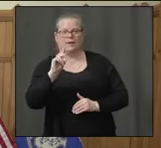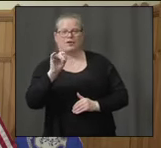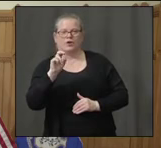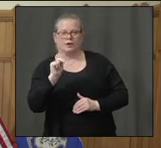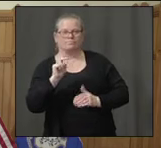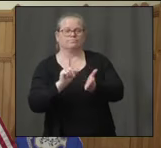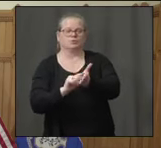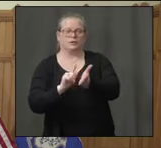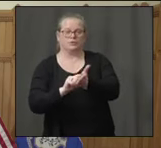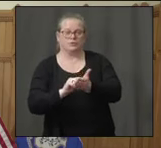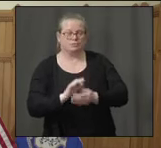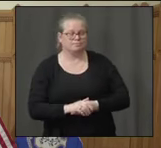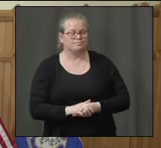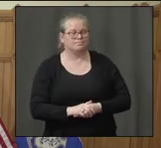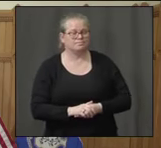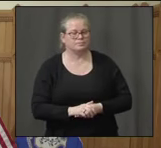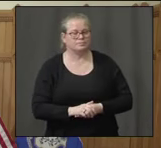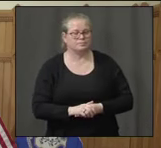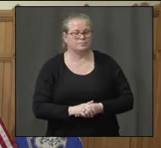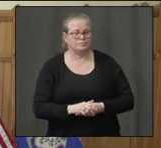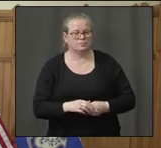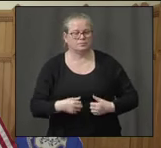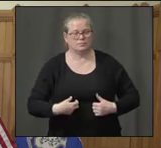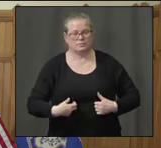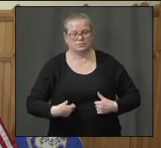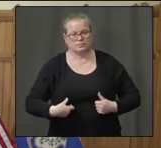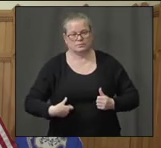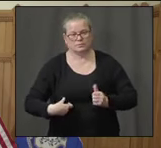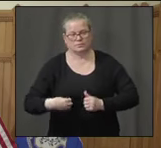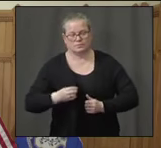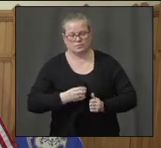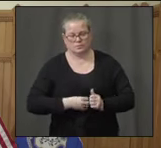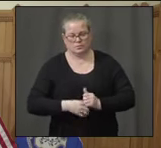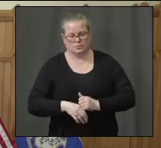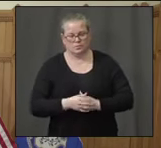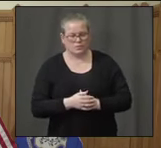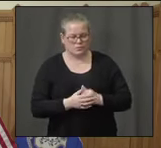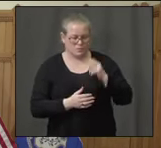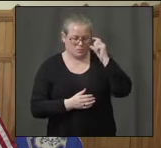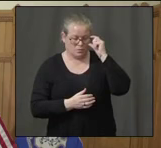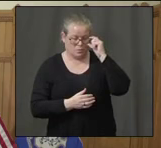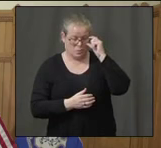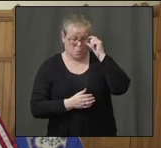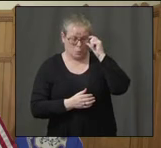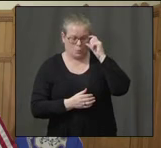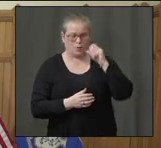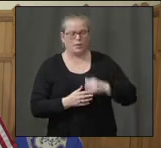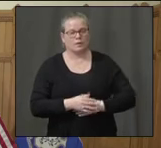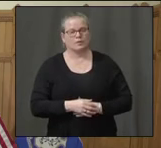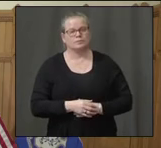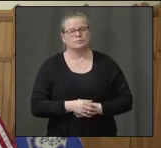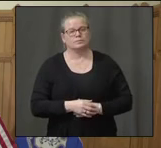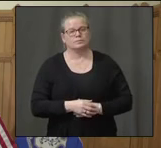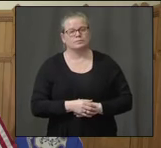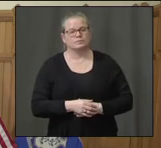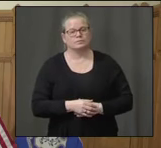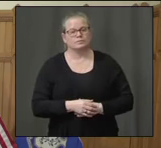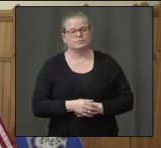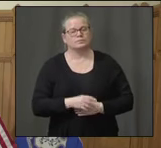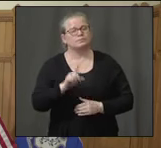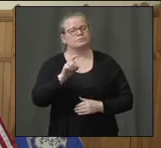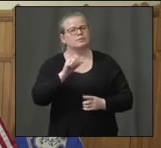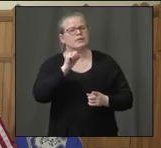Thank you, Matt. The Connecticut Nonprofit Community Alliance, or I'm